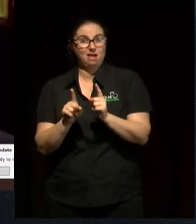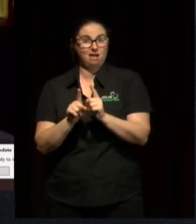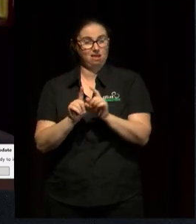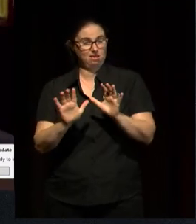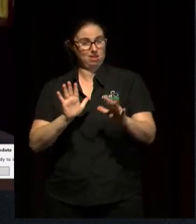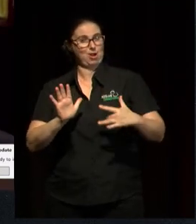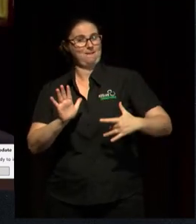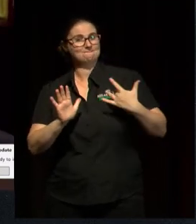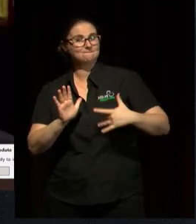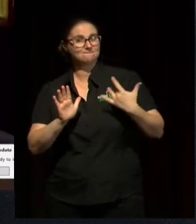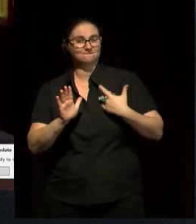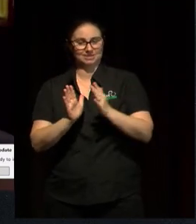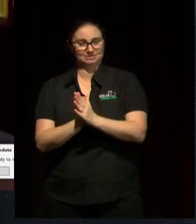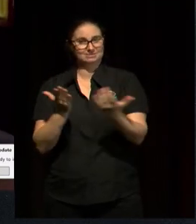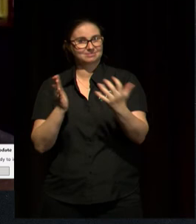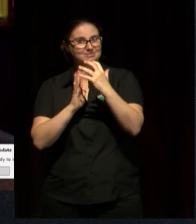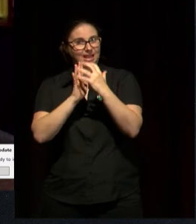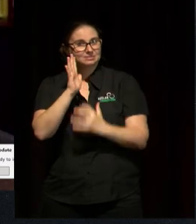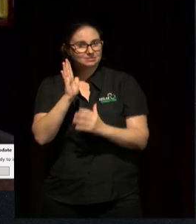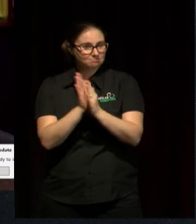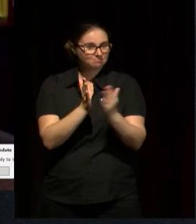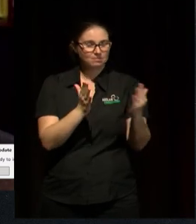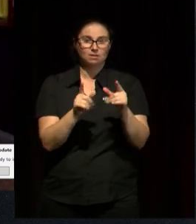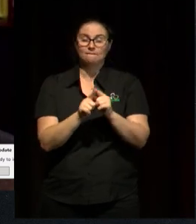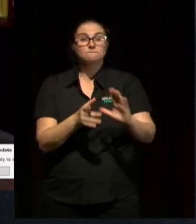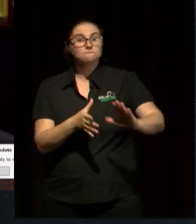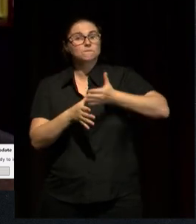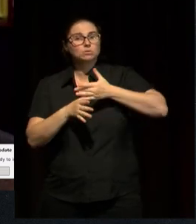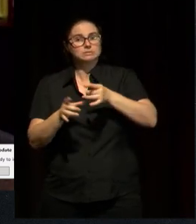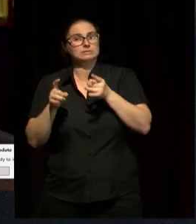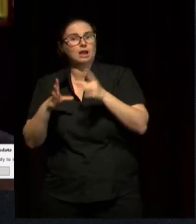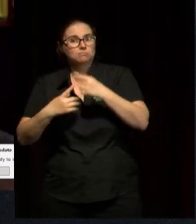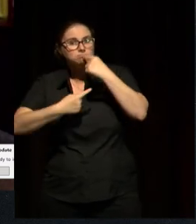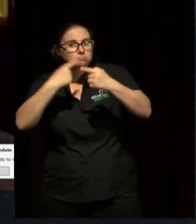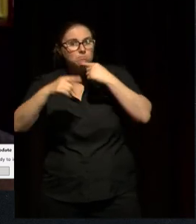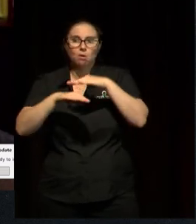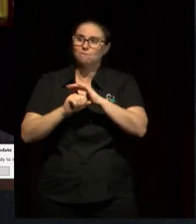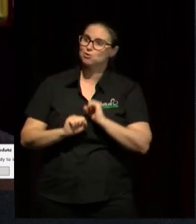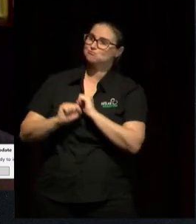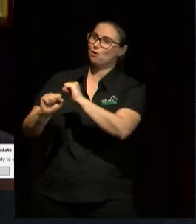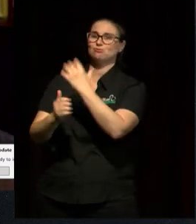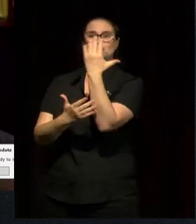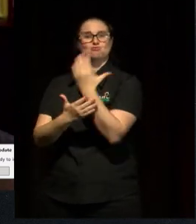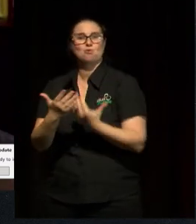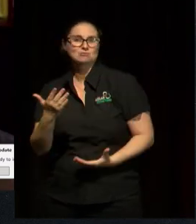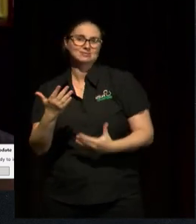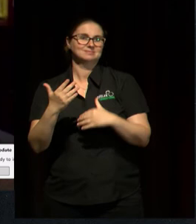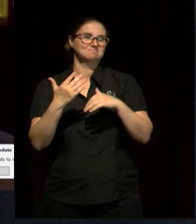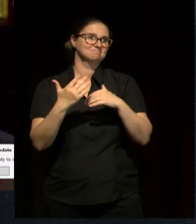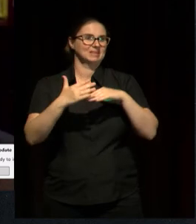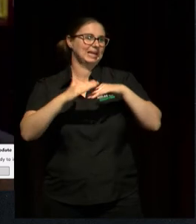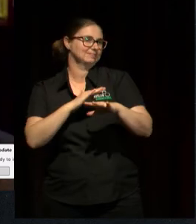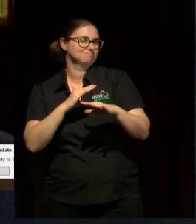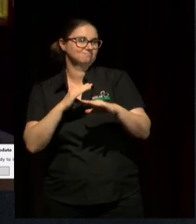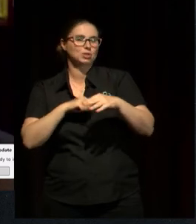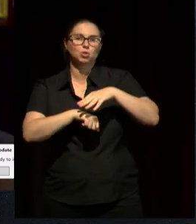around her. You know, she started by telling her own story, you know, on the streets and on parliament steps in